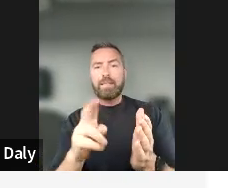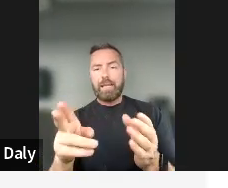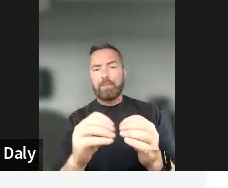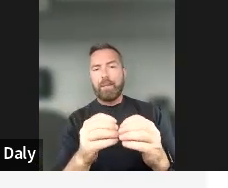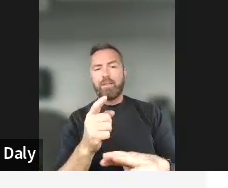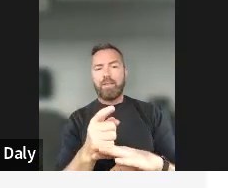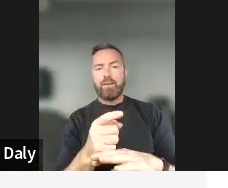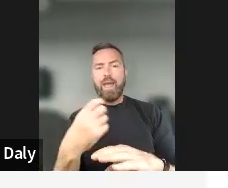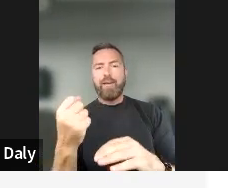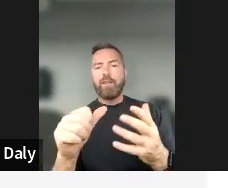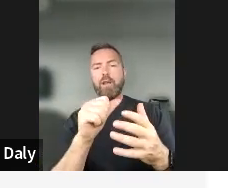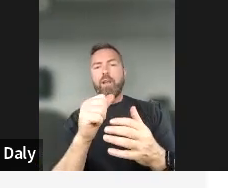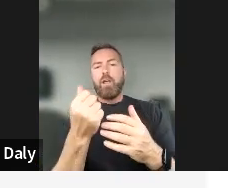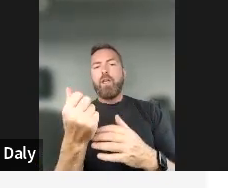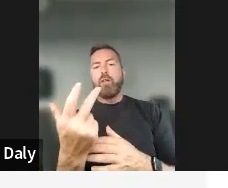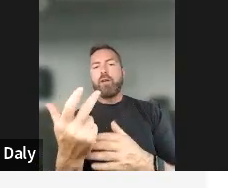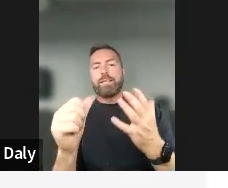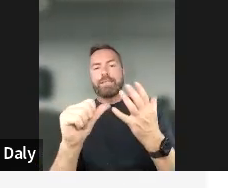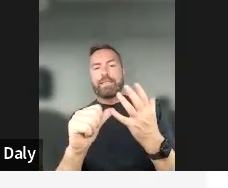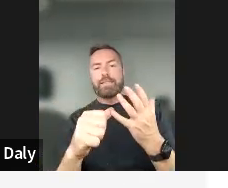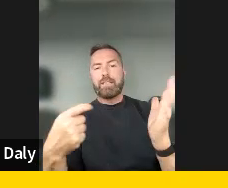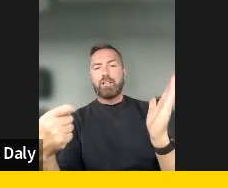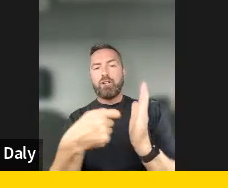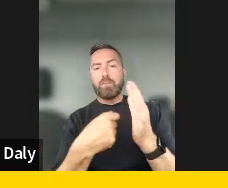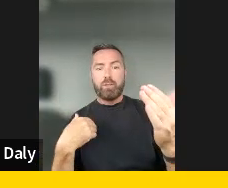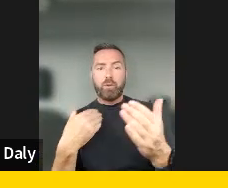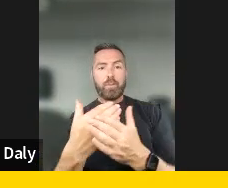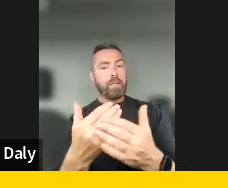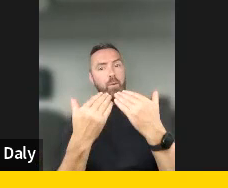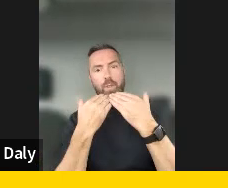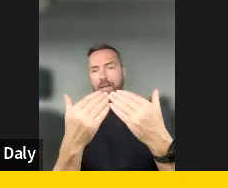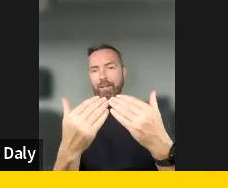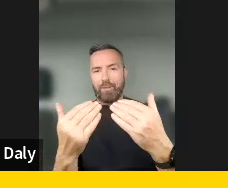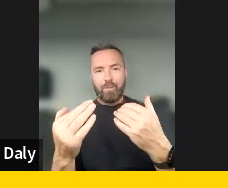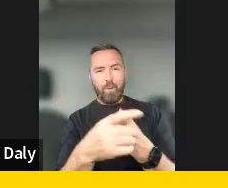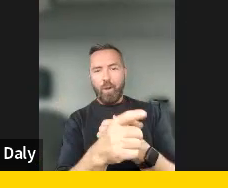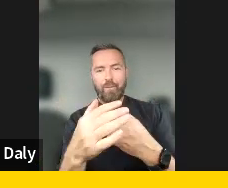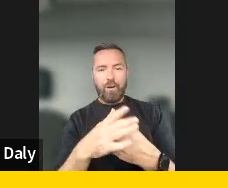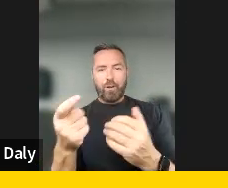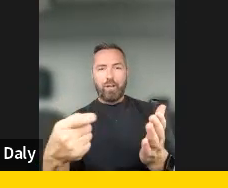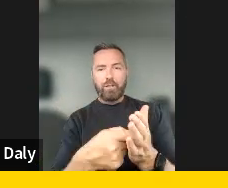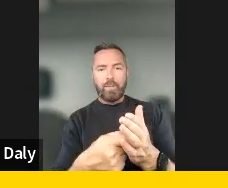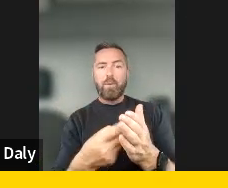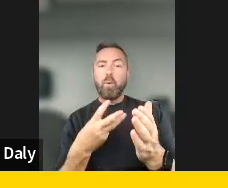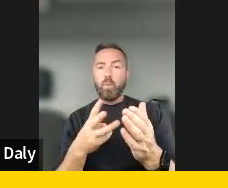contributions already. Okay. So thank you all for your contributions. And we will make sure to go through them in a more detailed